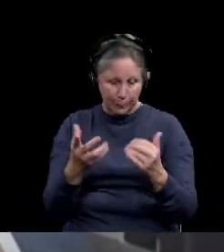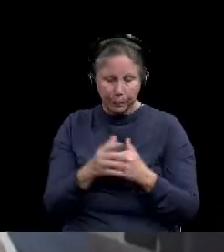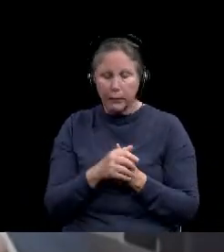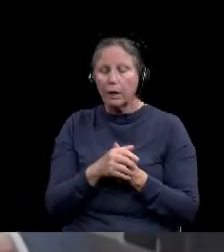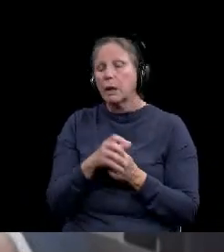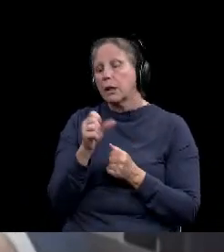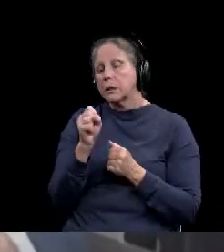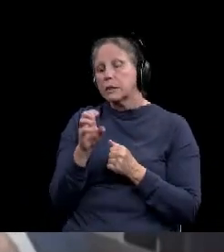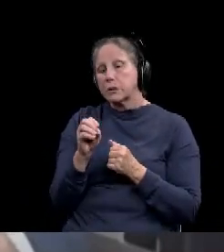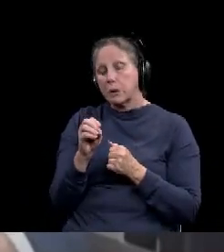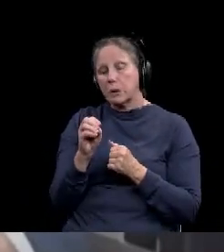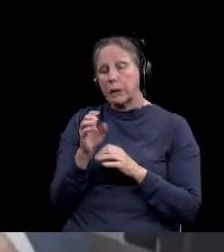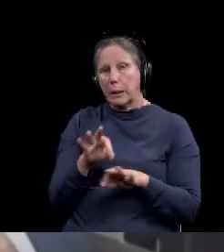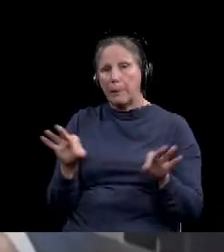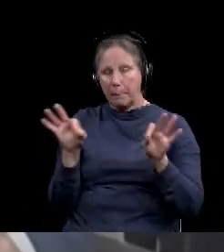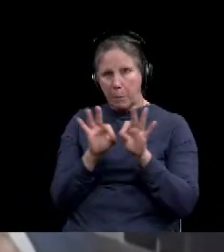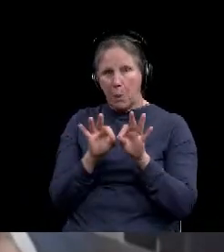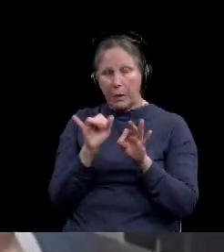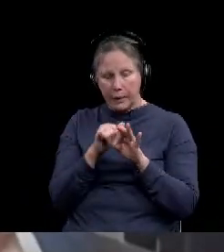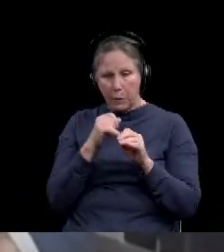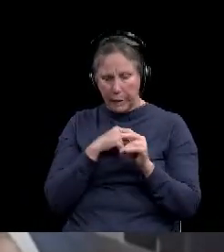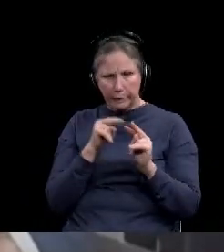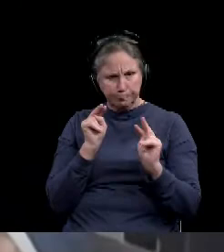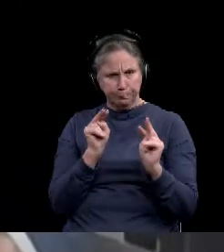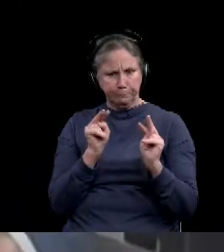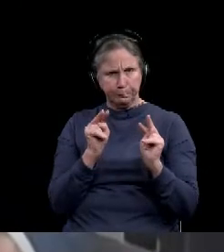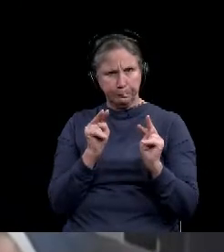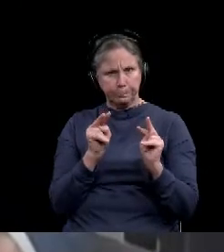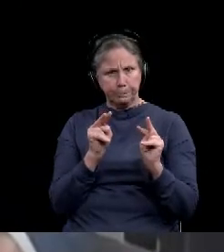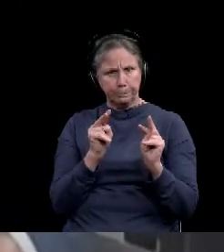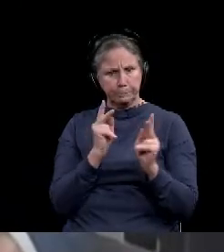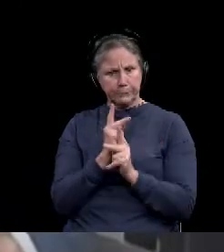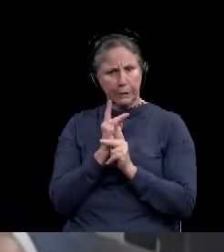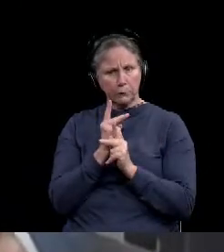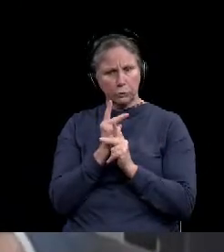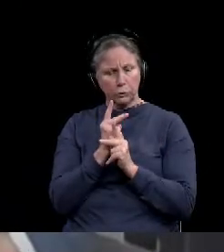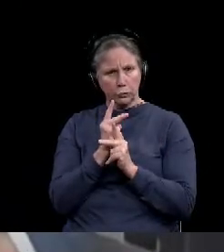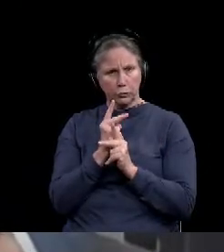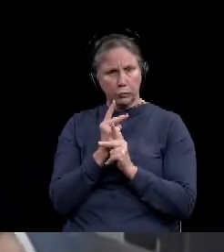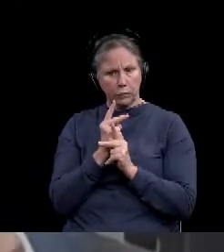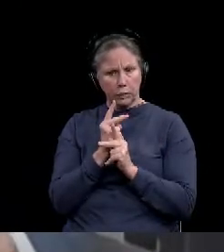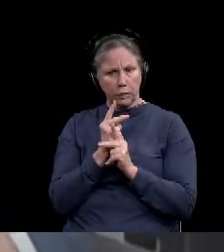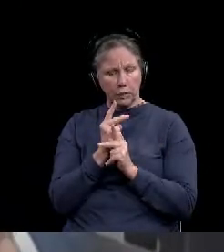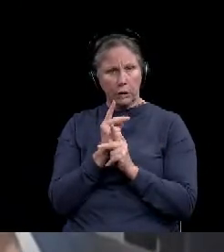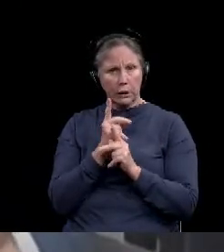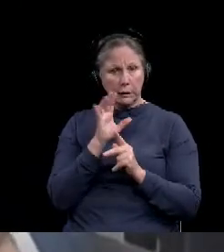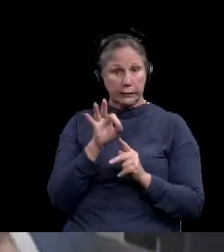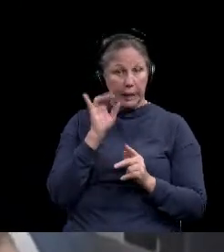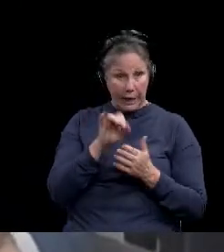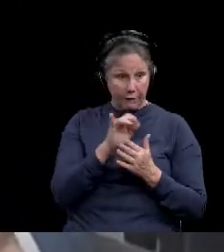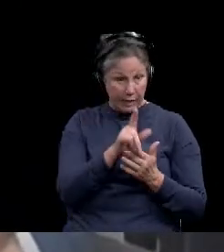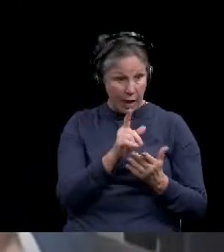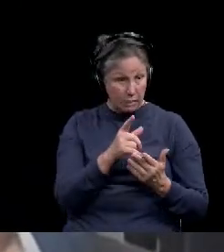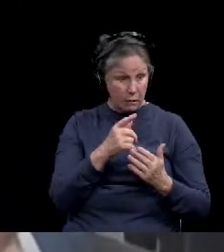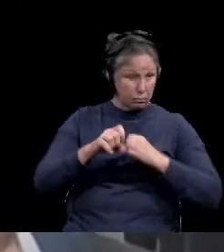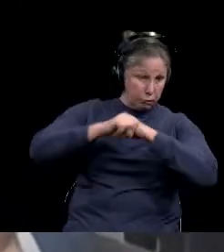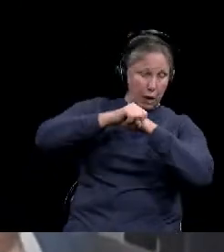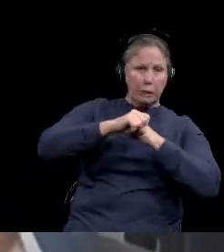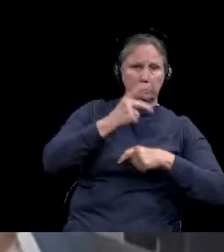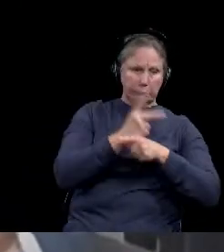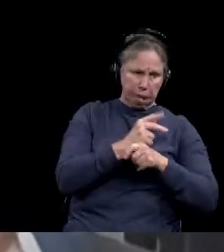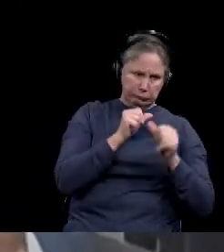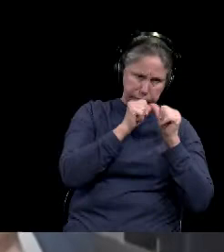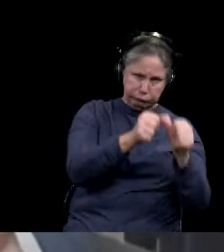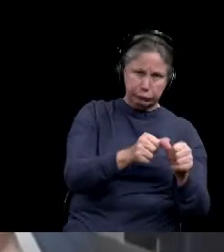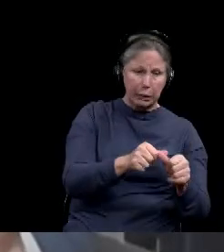you know, that we stay diligent and really find out what's working and stick with it. And I look